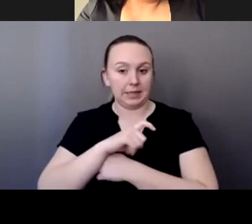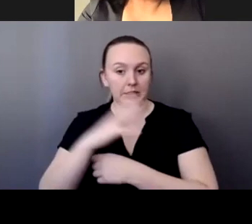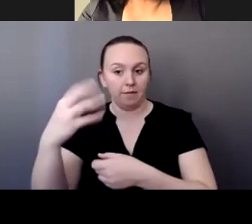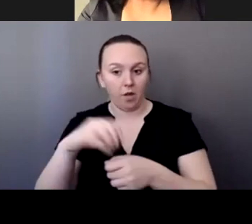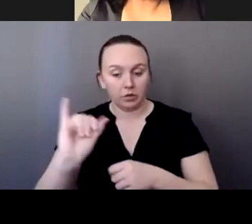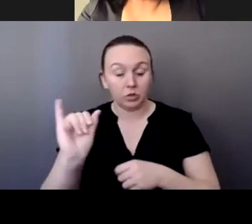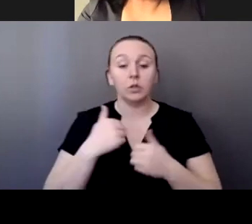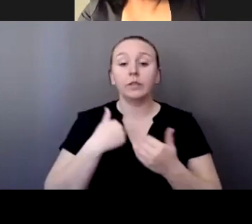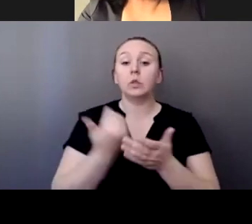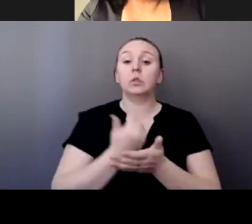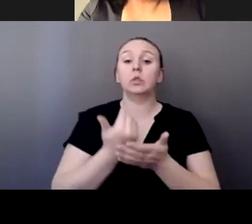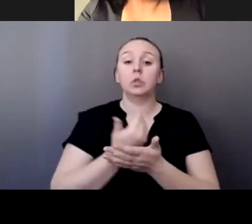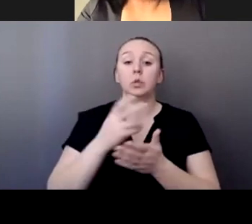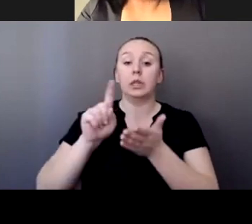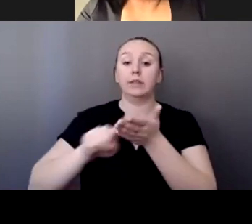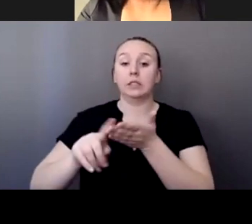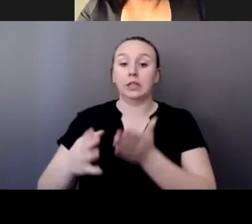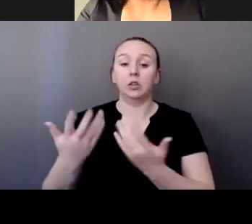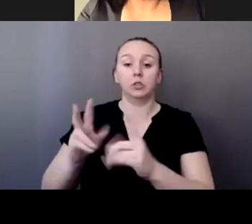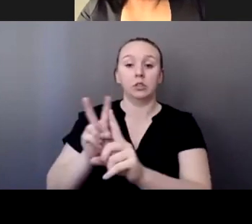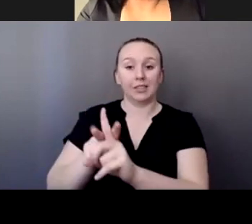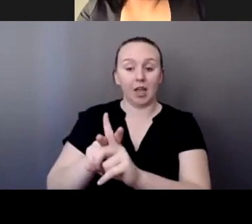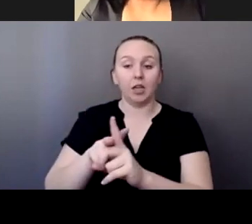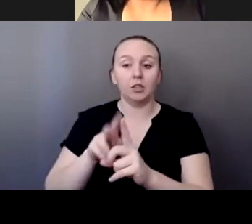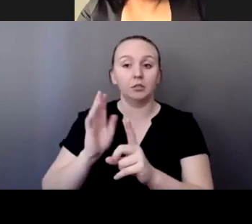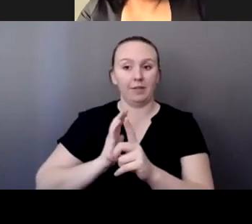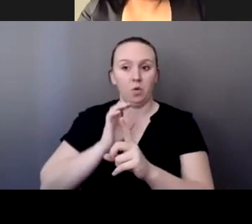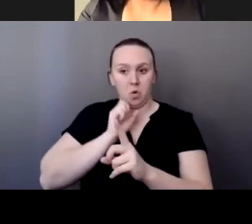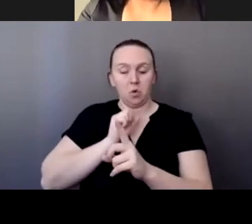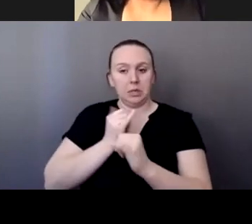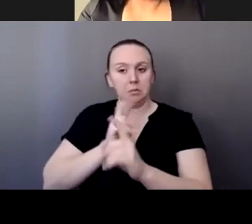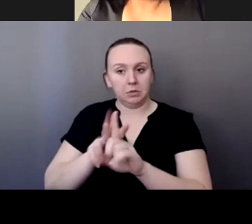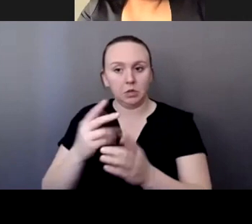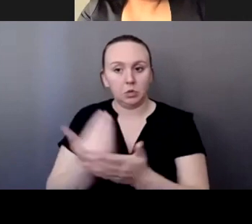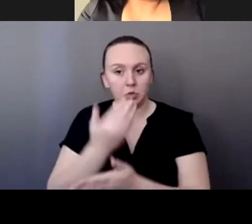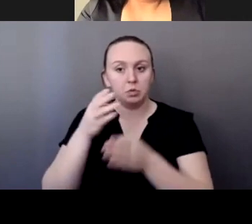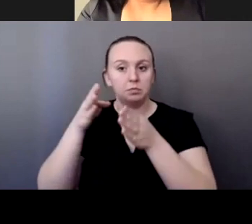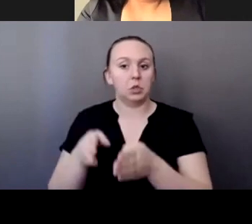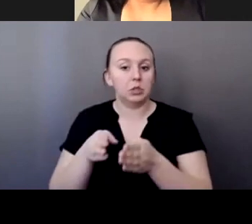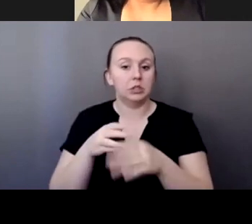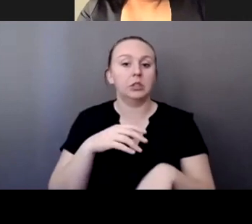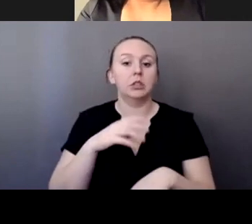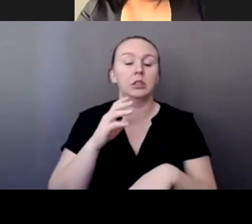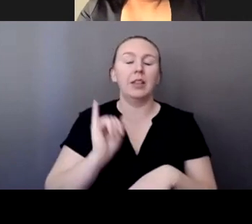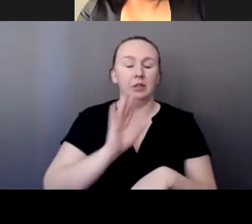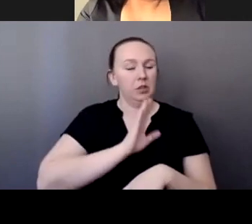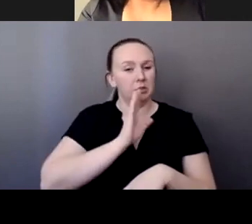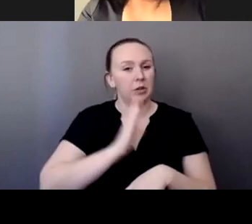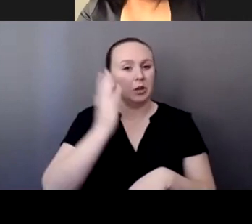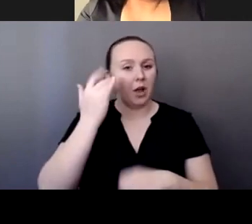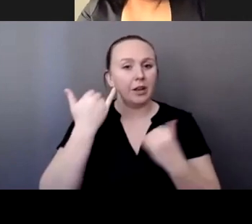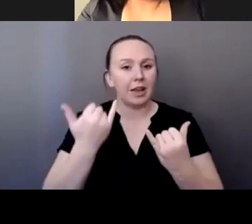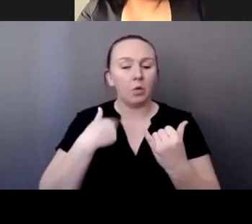investigators assigned. So right now it's frustrating because now we're having to, uh, refresh